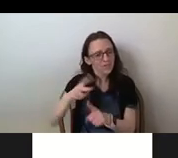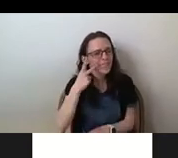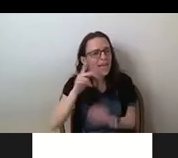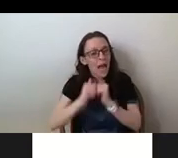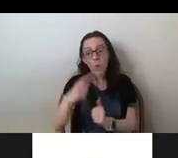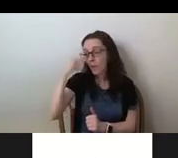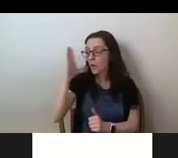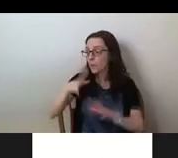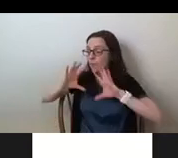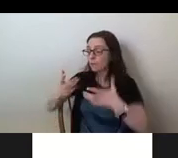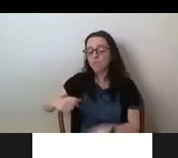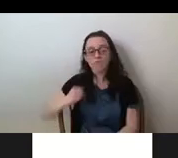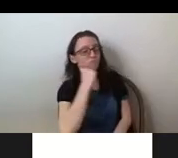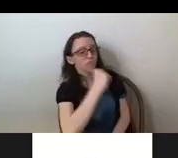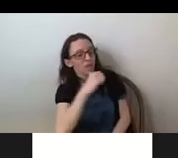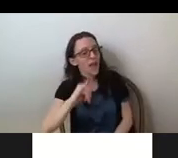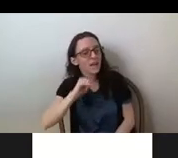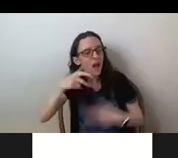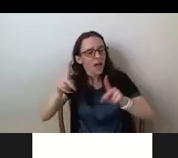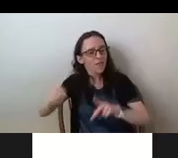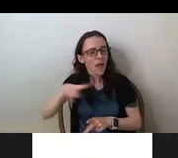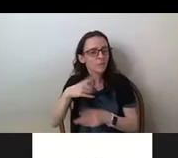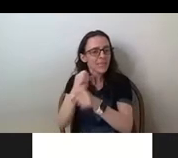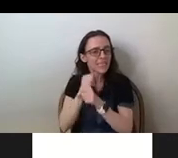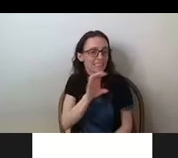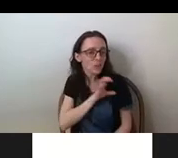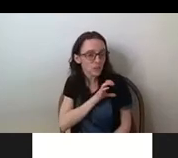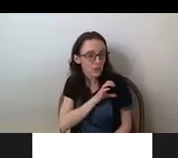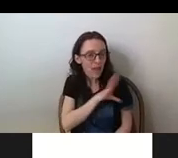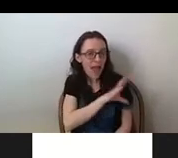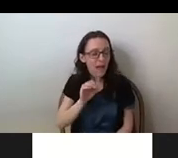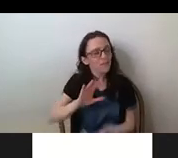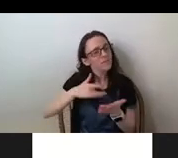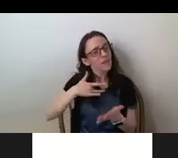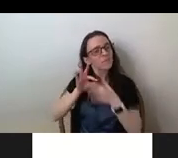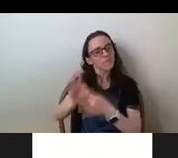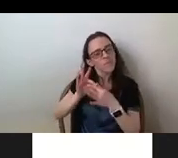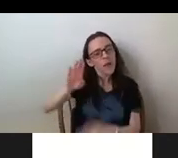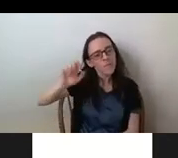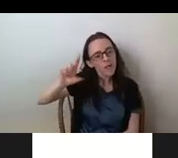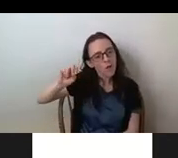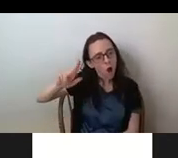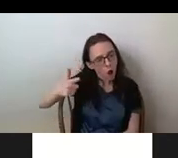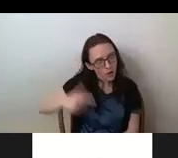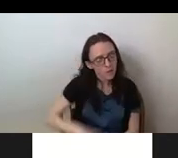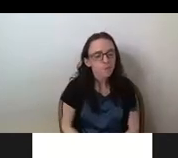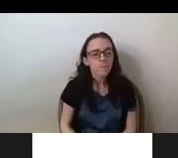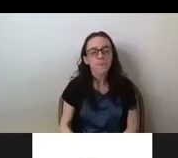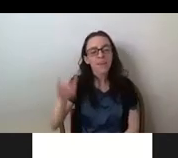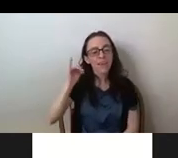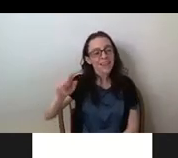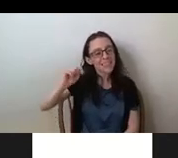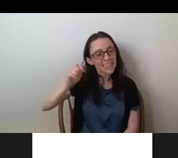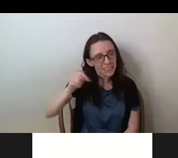that deny them citizenship and belonging. And our text will include text within the exhibition that adopts a critical